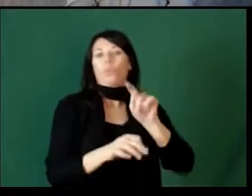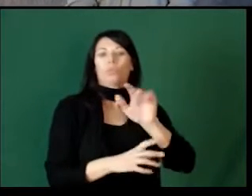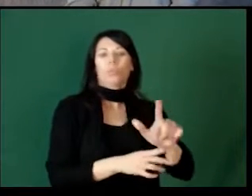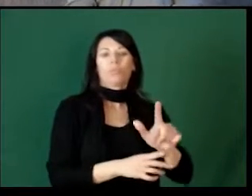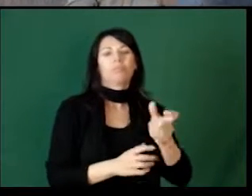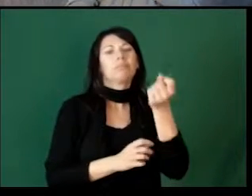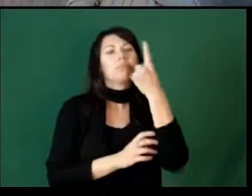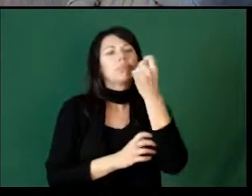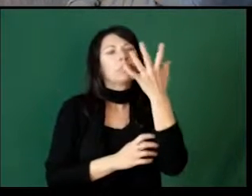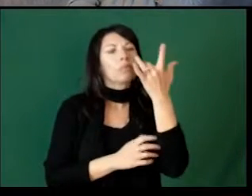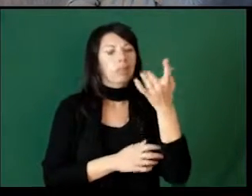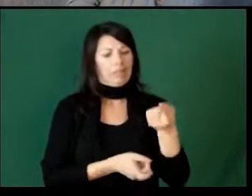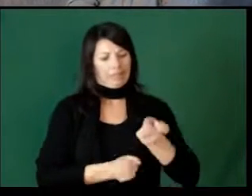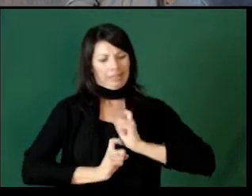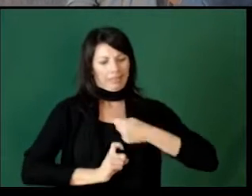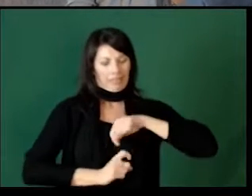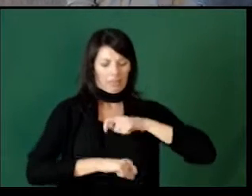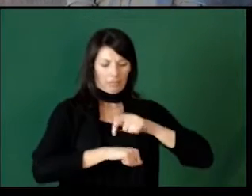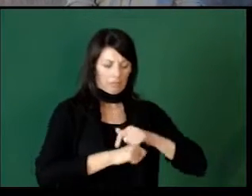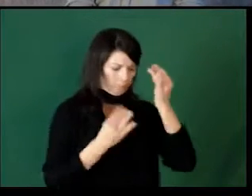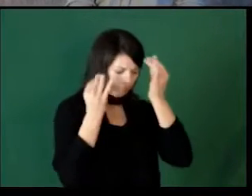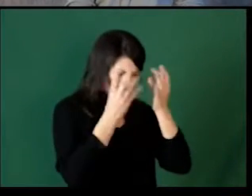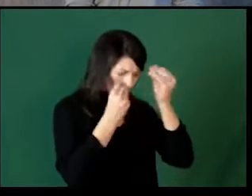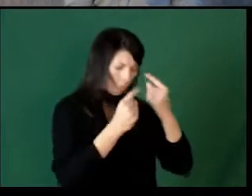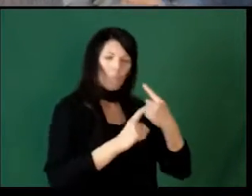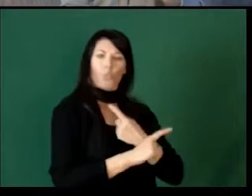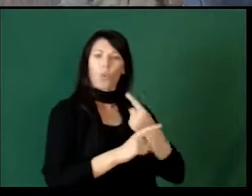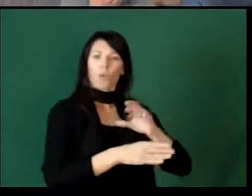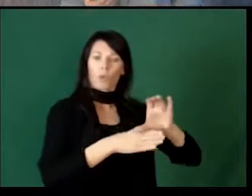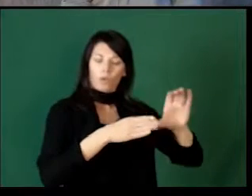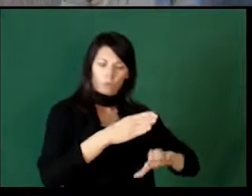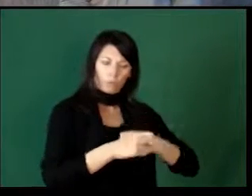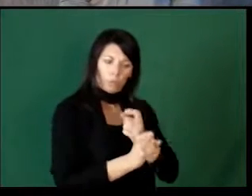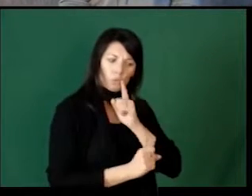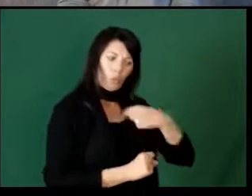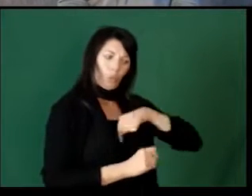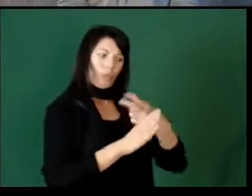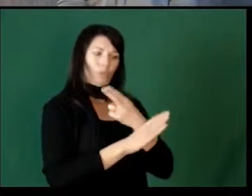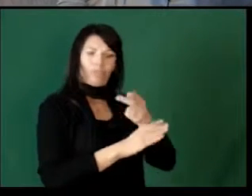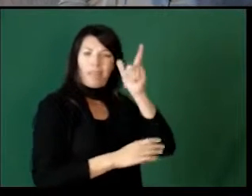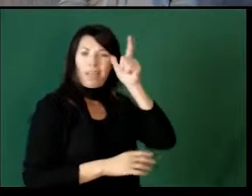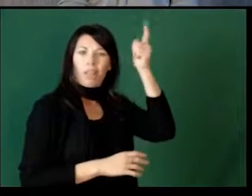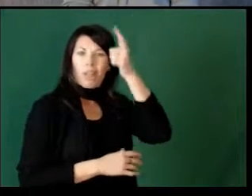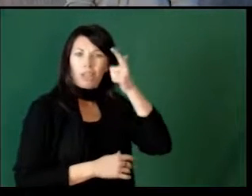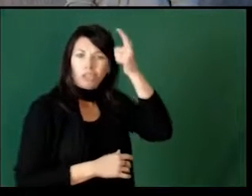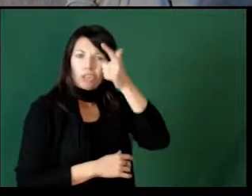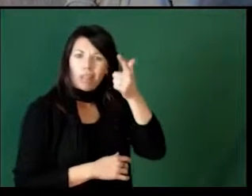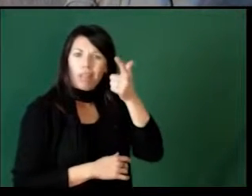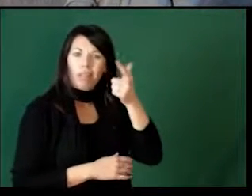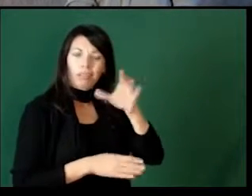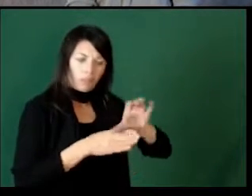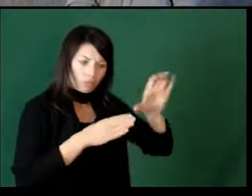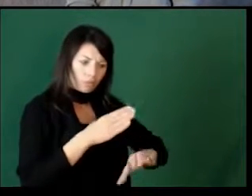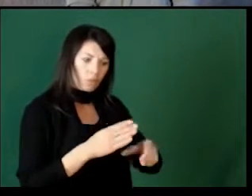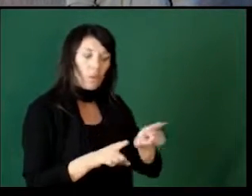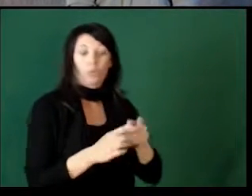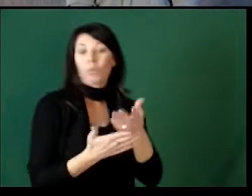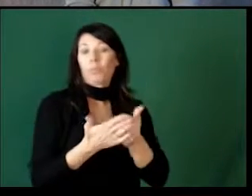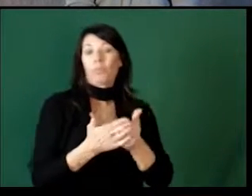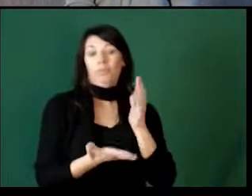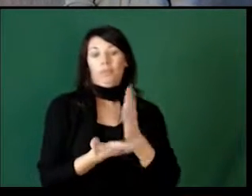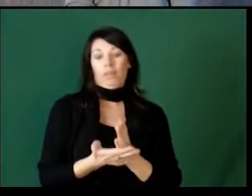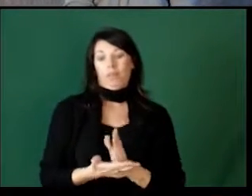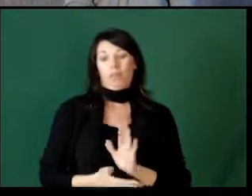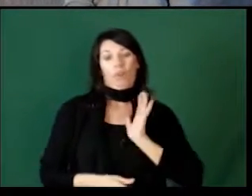It buys us time to come up with an appropriate consequence to make sure that we're using a logical consequence, and it may